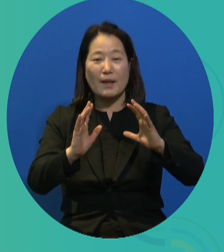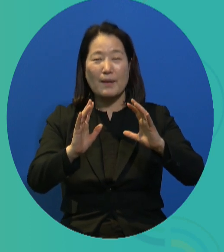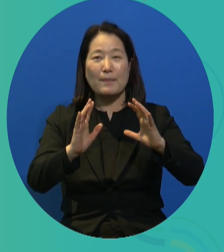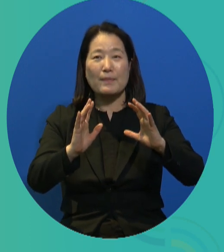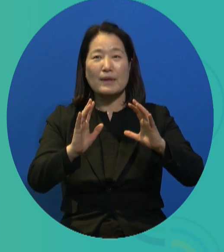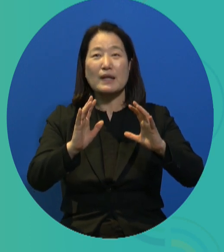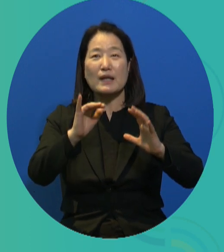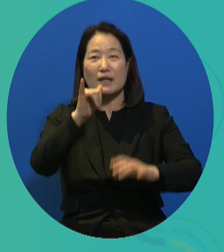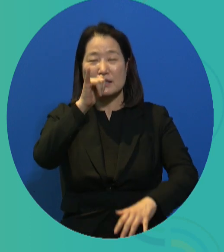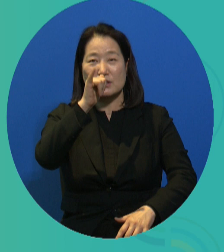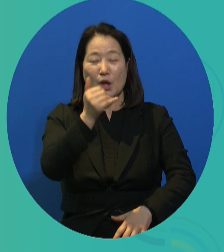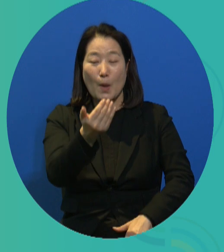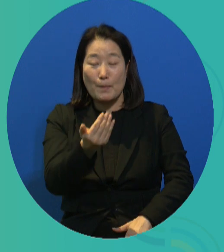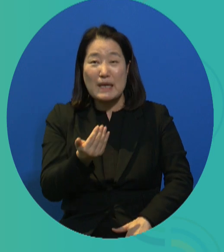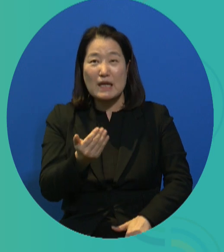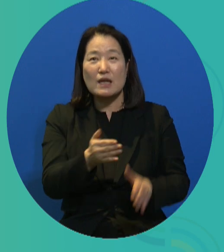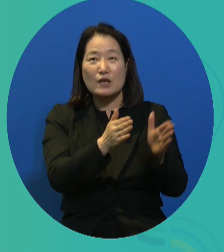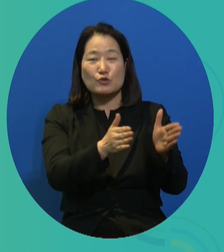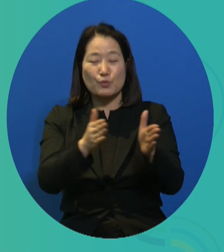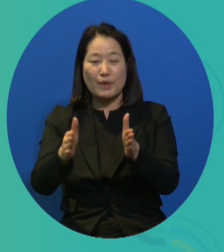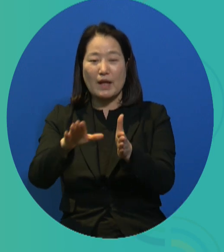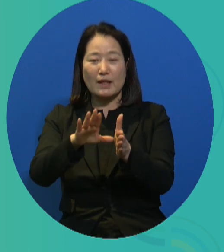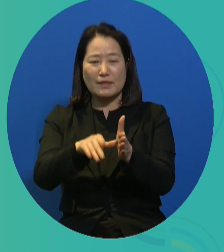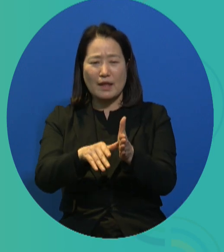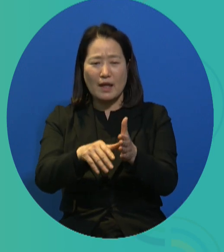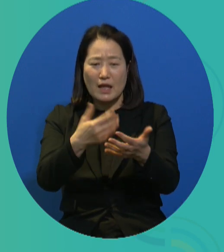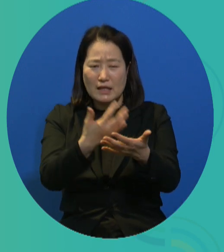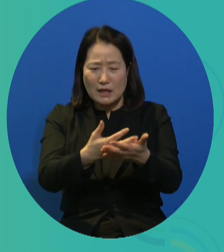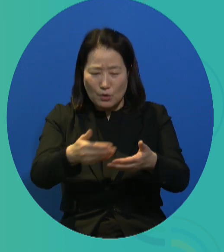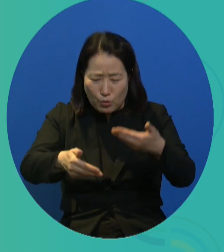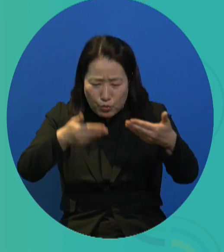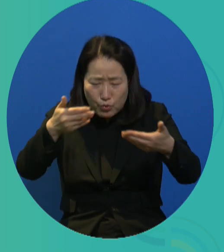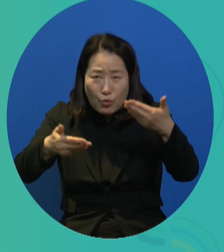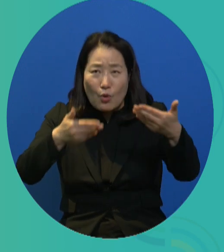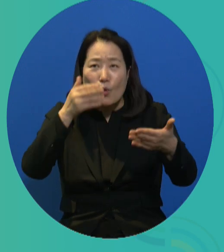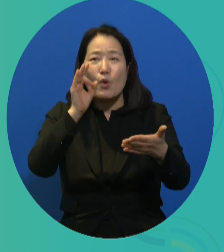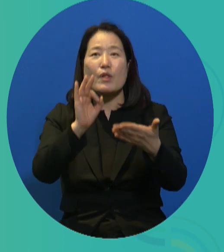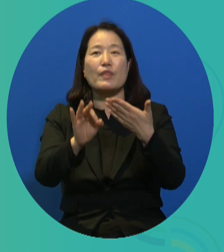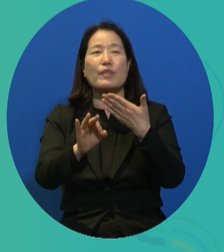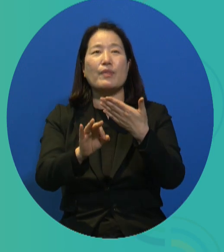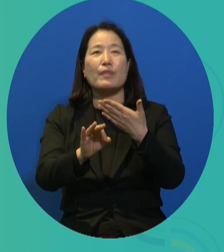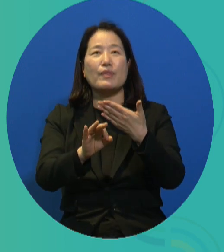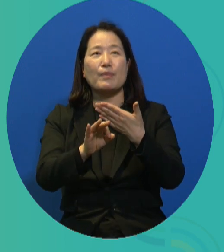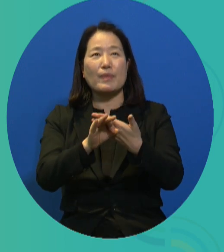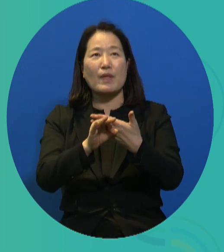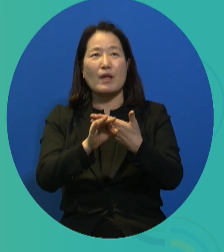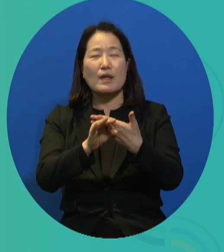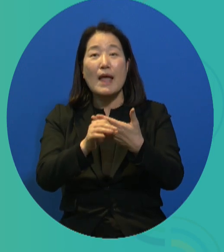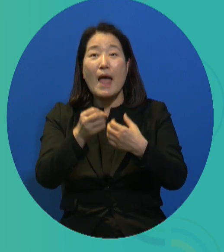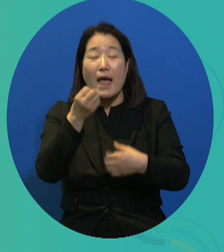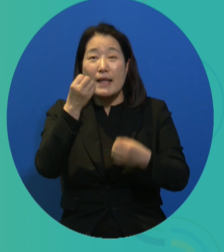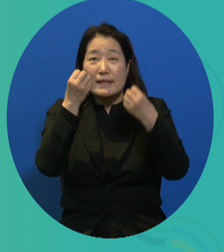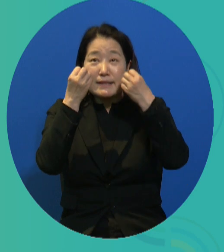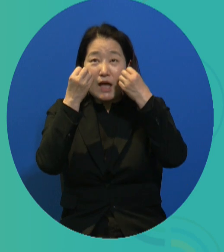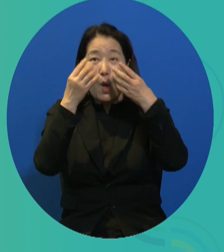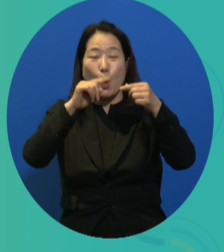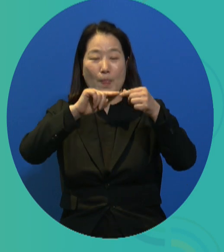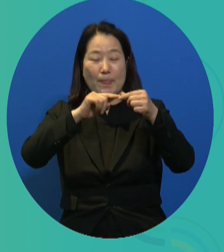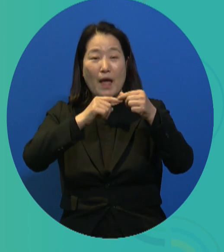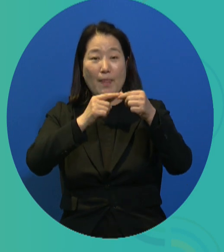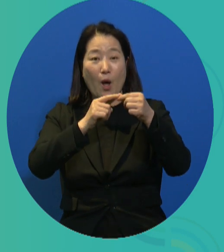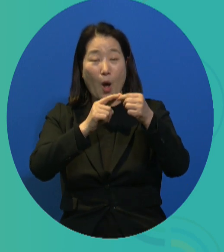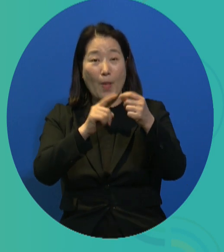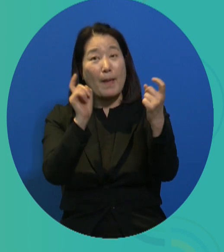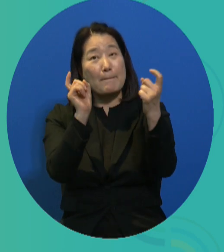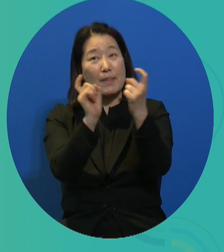discussion seminar where they were talking about right to work. And in preparing for the discussion, I was looking at various different